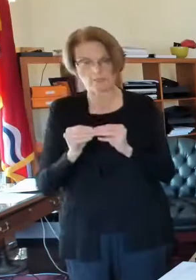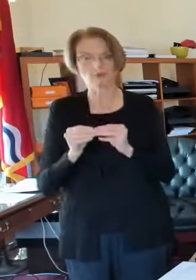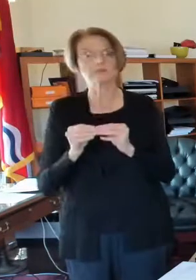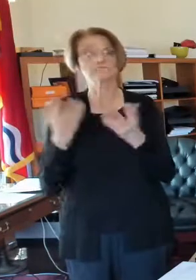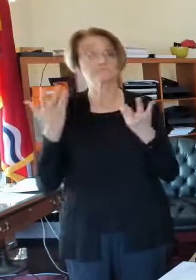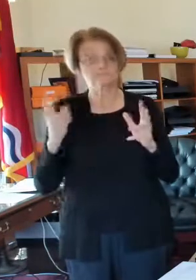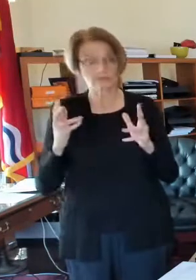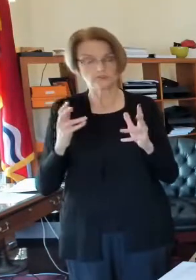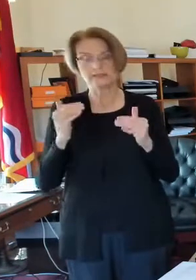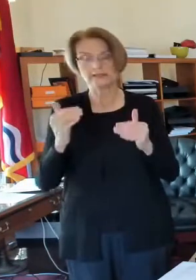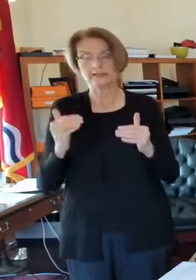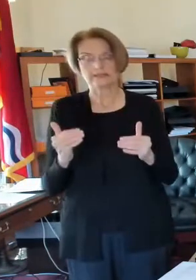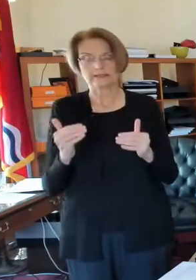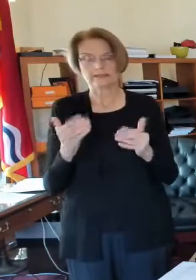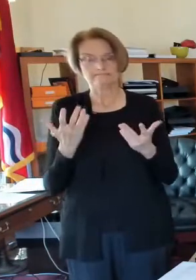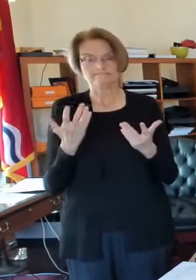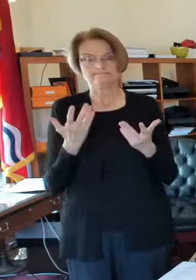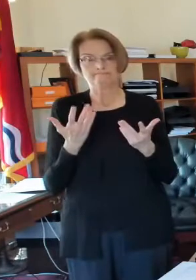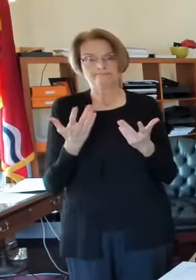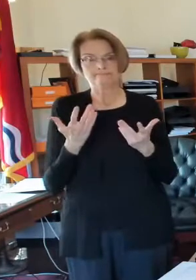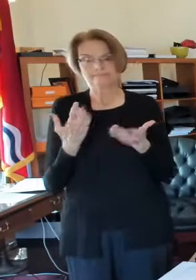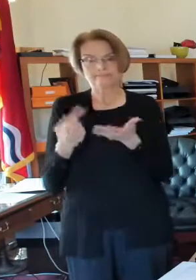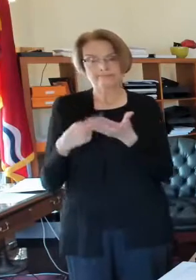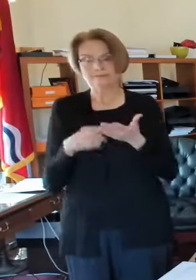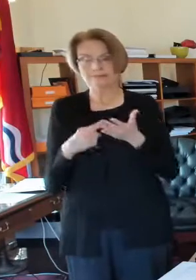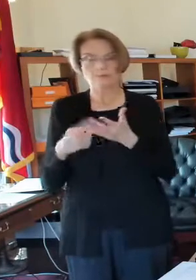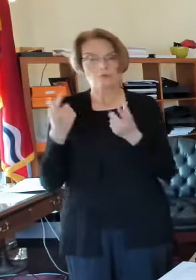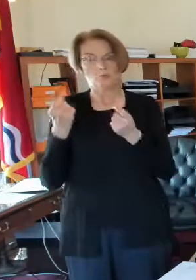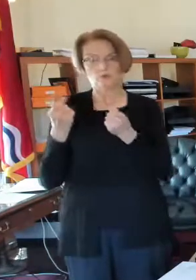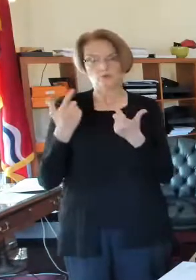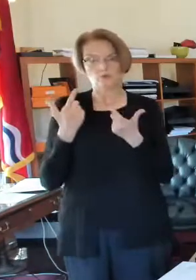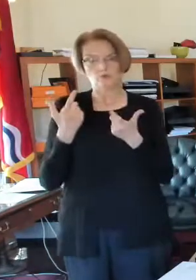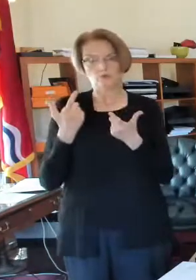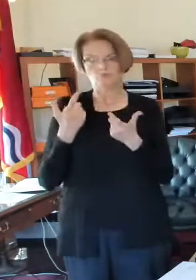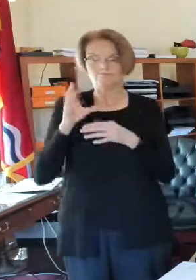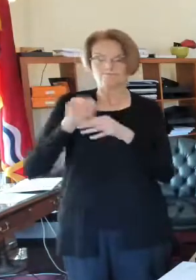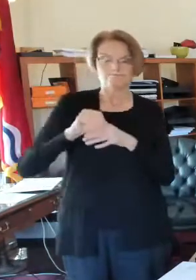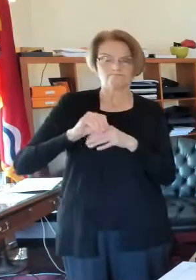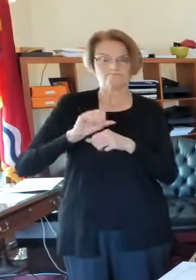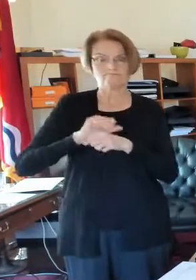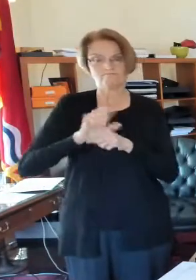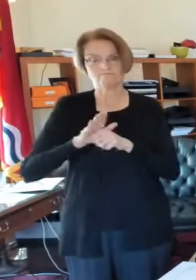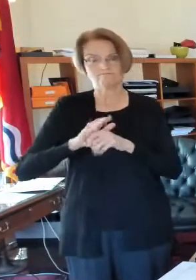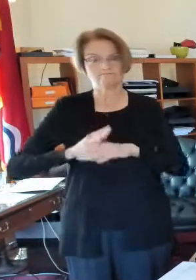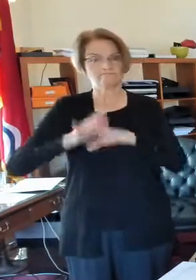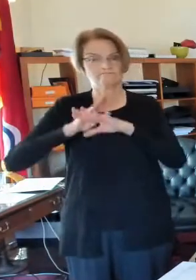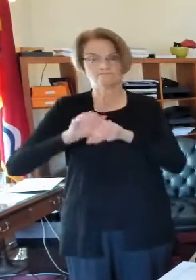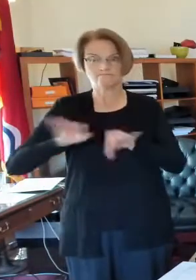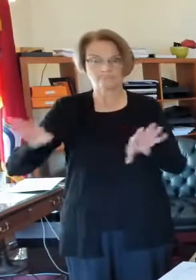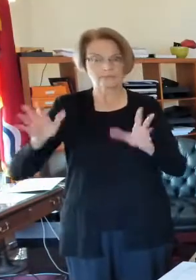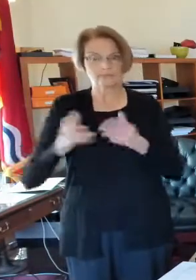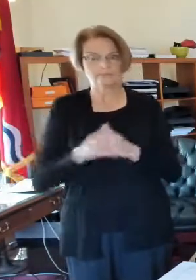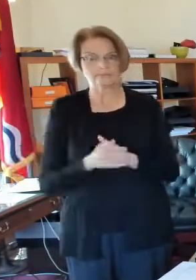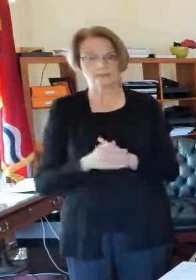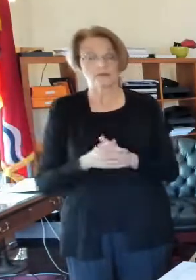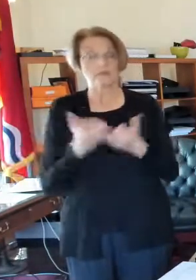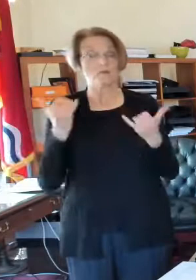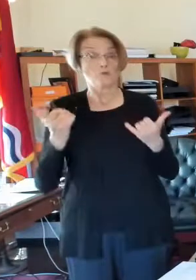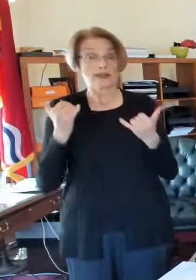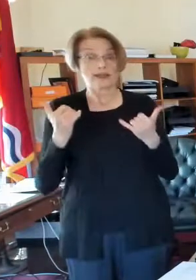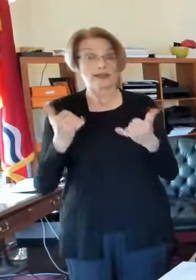about what we can do about this. So, right now,